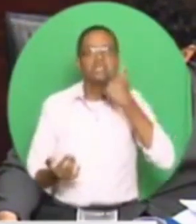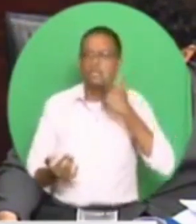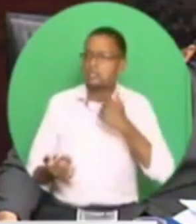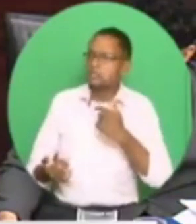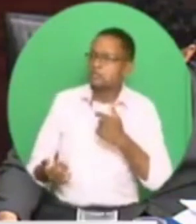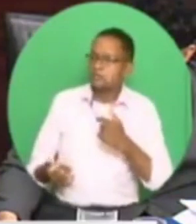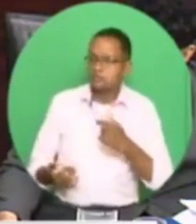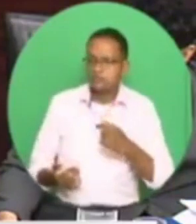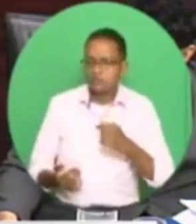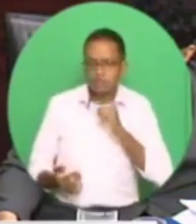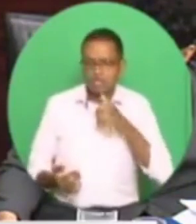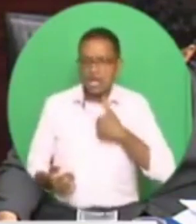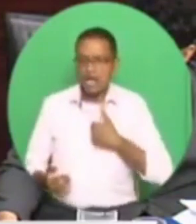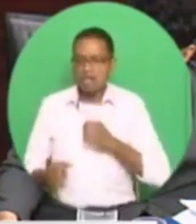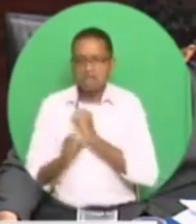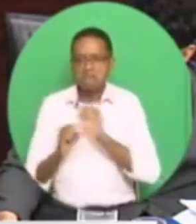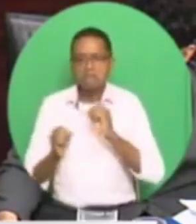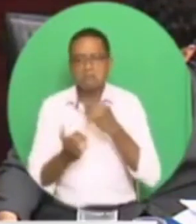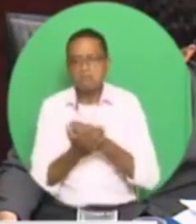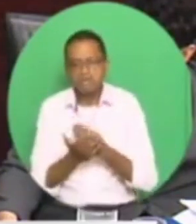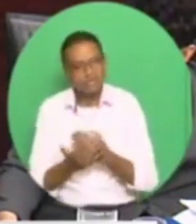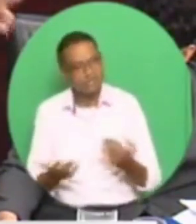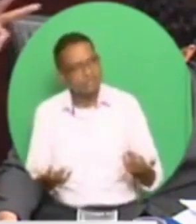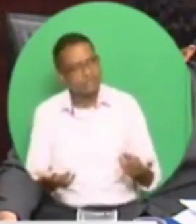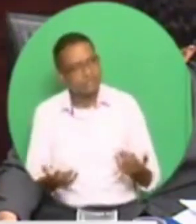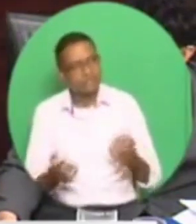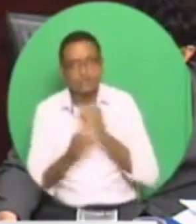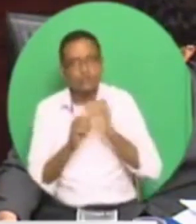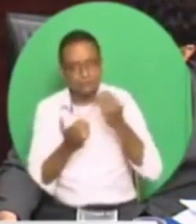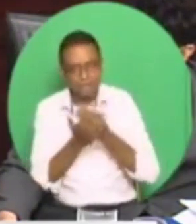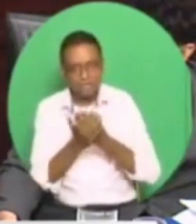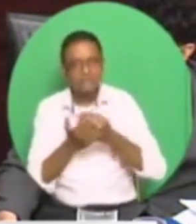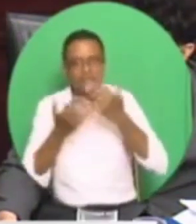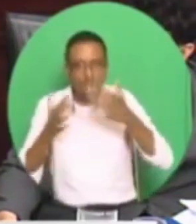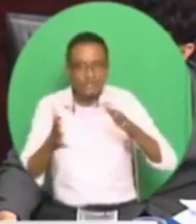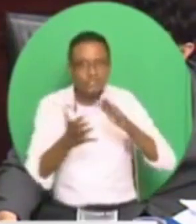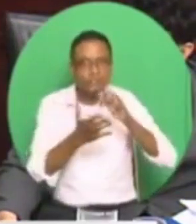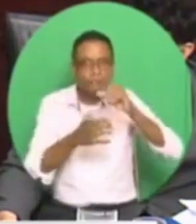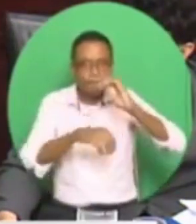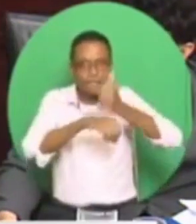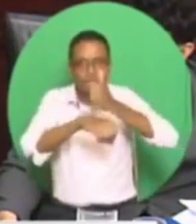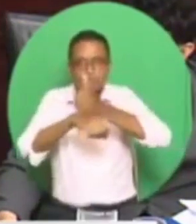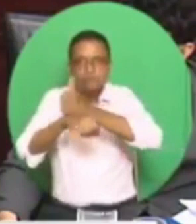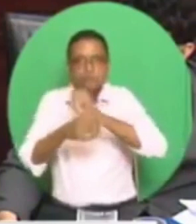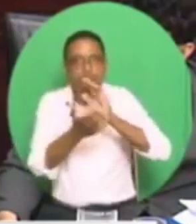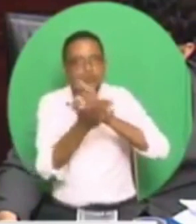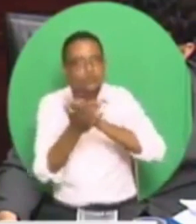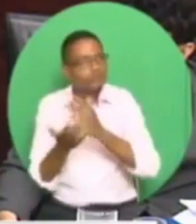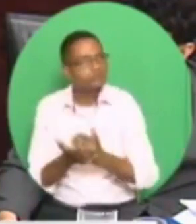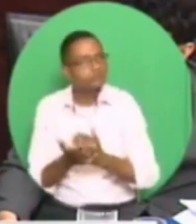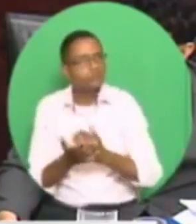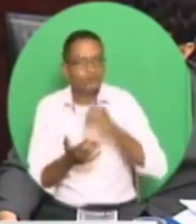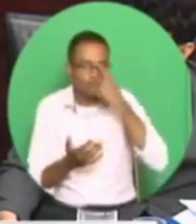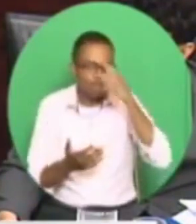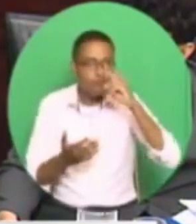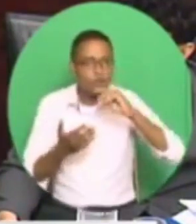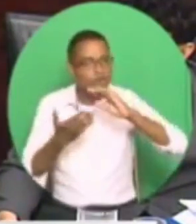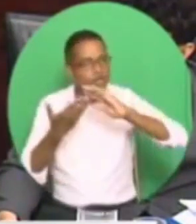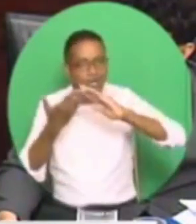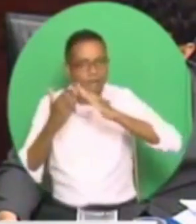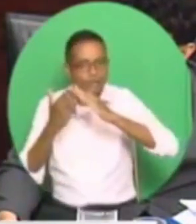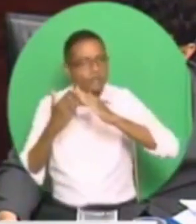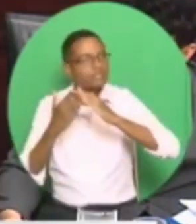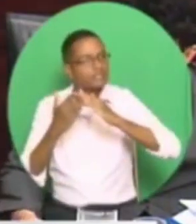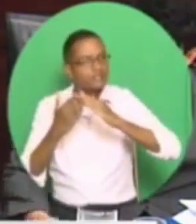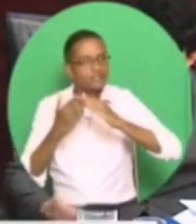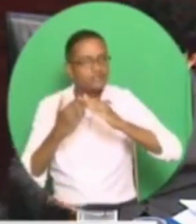to finish school. No money. No money to finish community centers. No money for food card. But had money for all